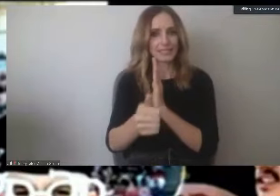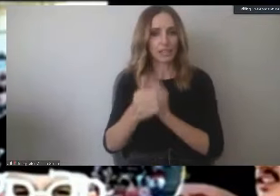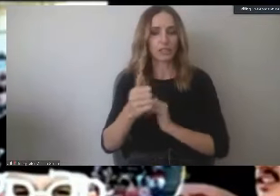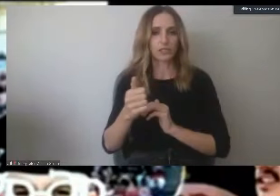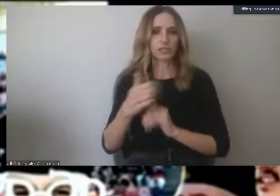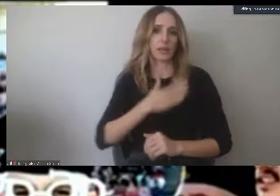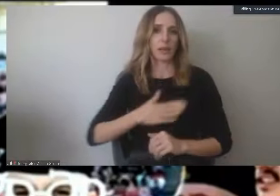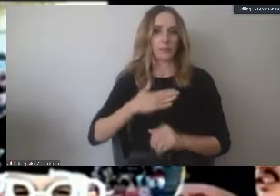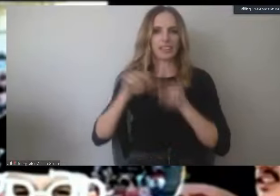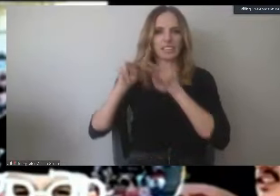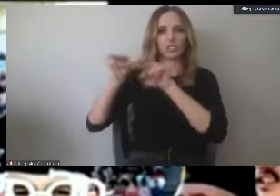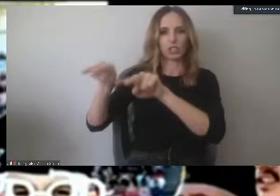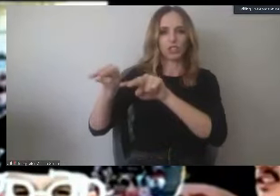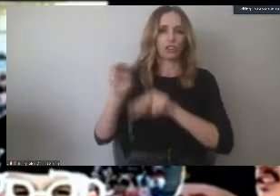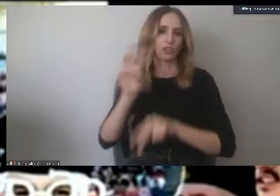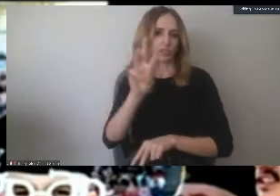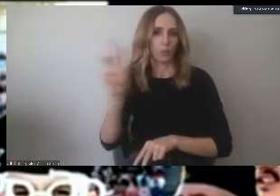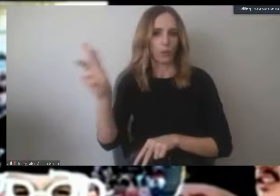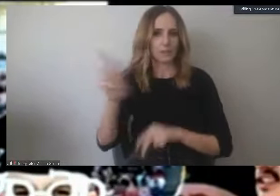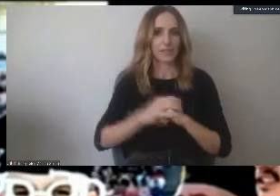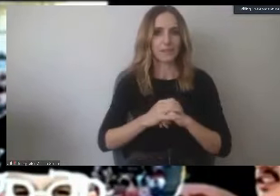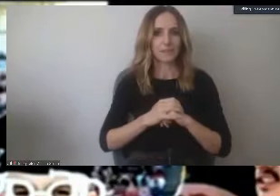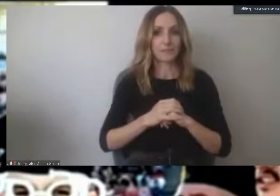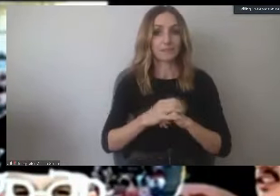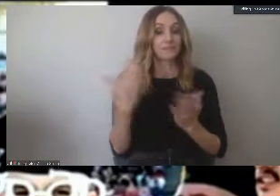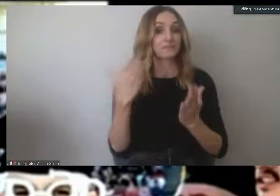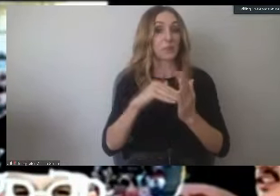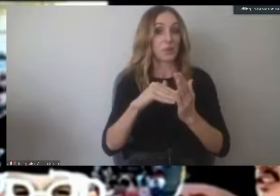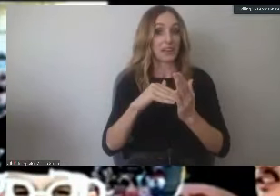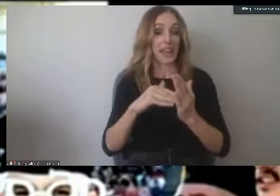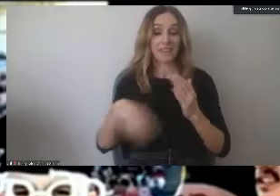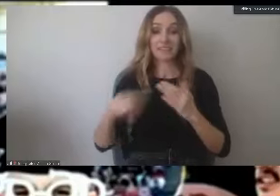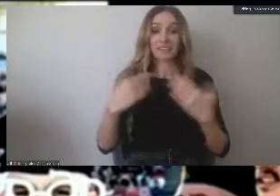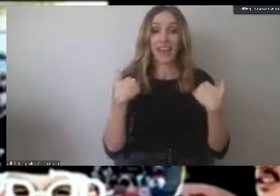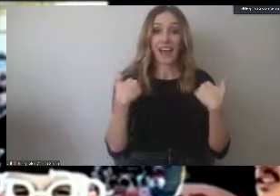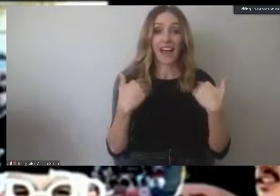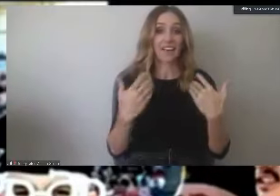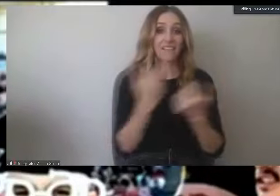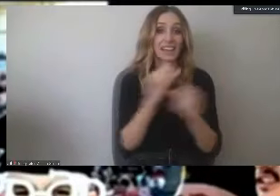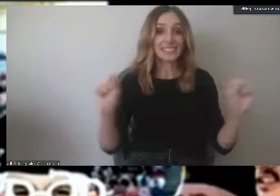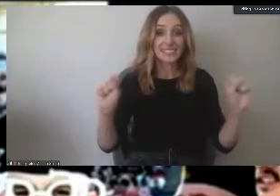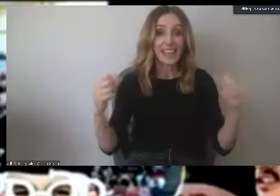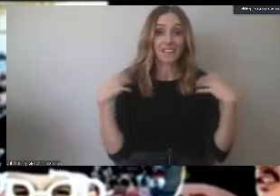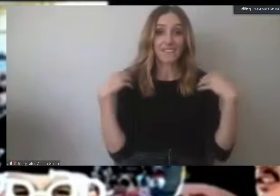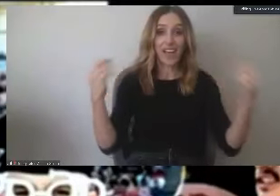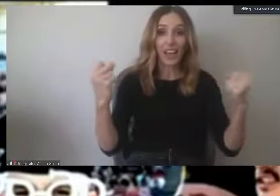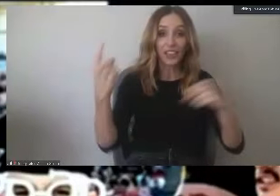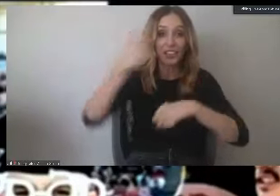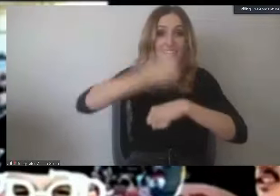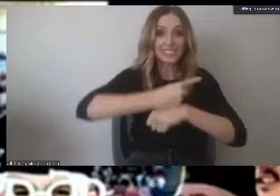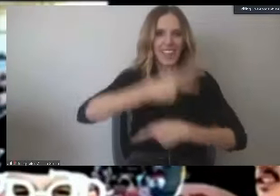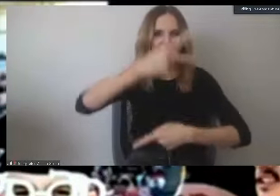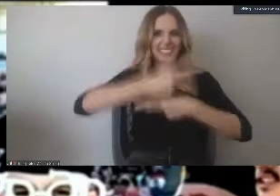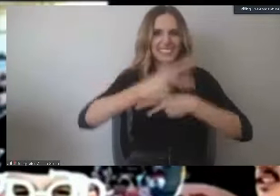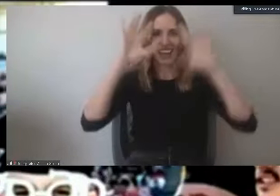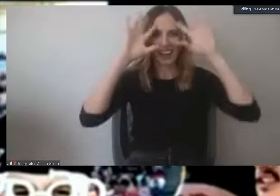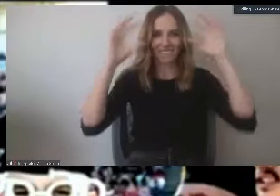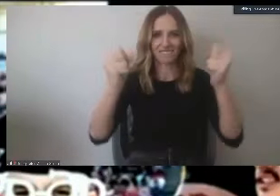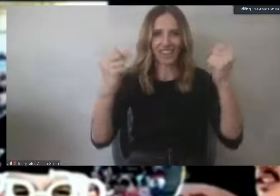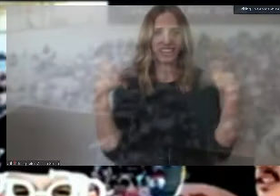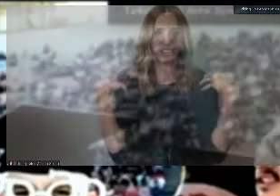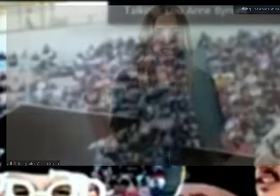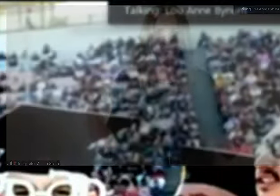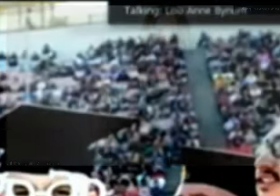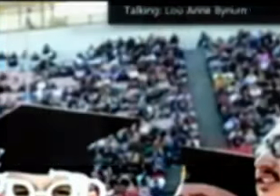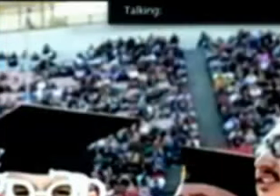and get that information. Again, everybody have a safe, healthy day, and stay Viking strong. next We'll